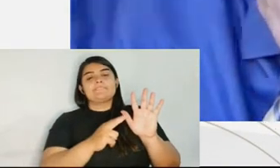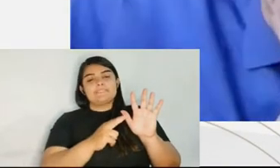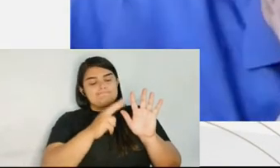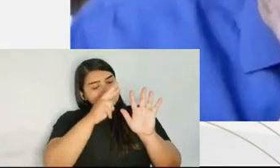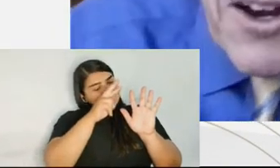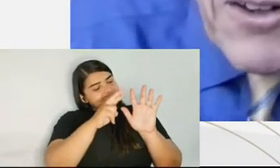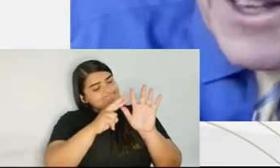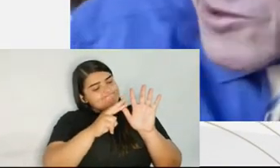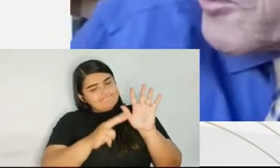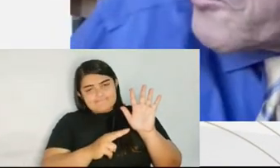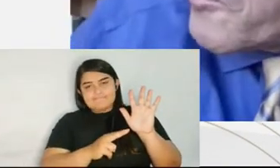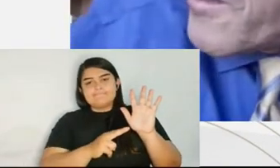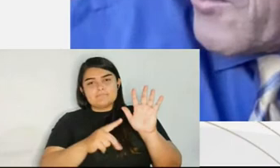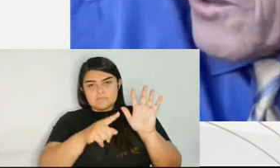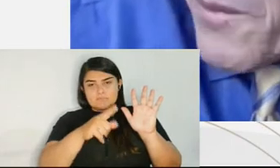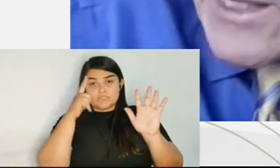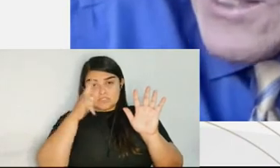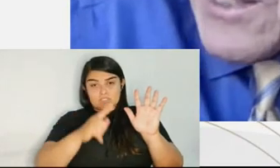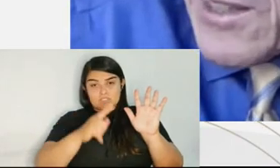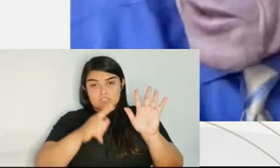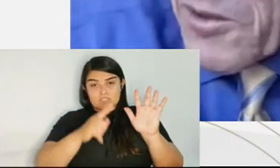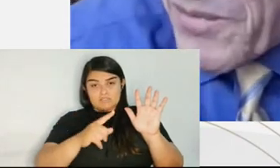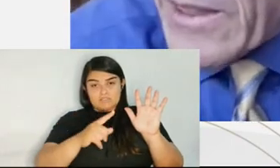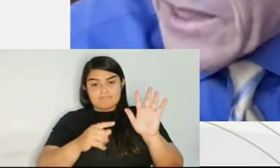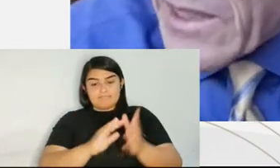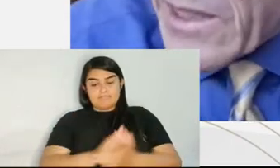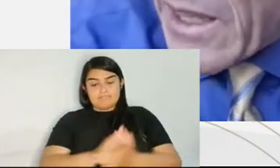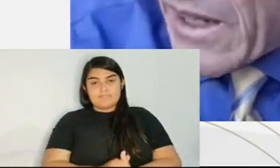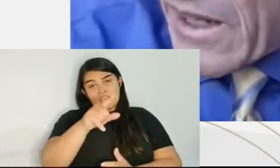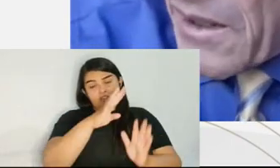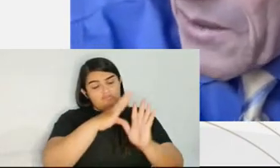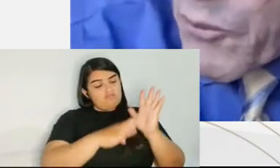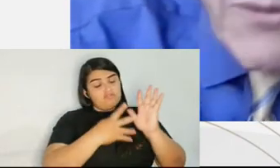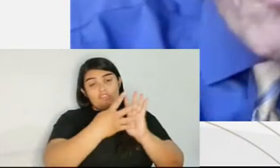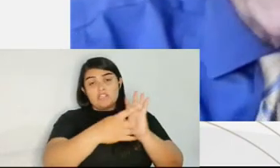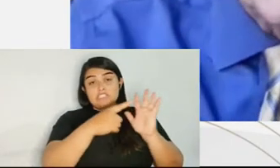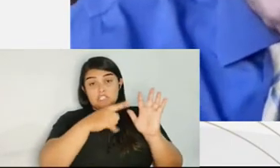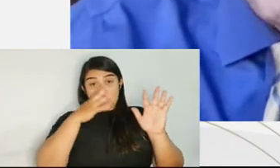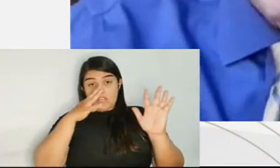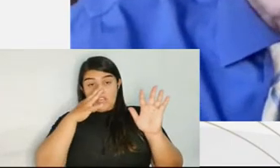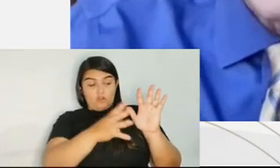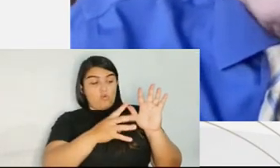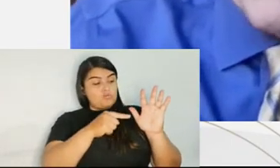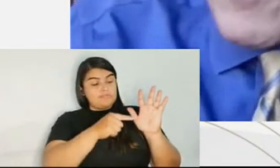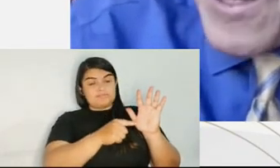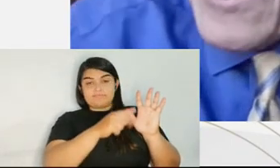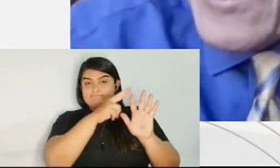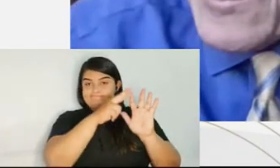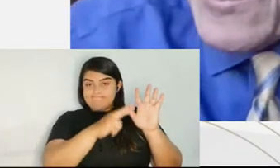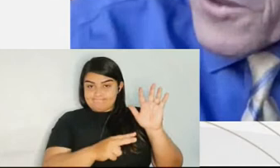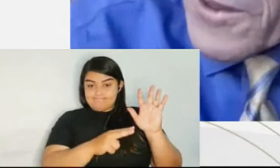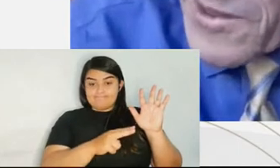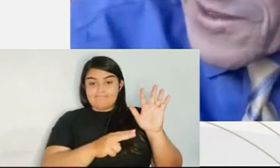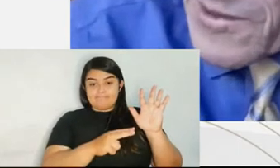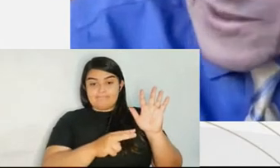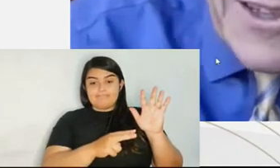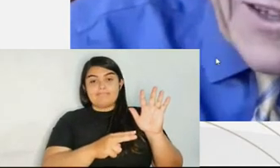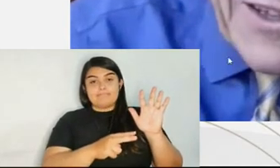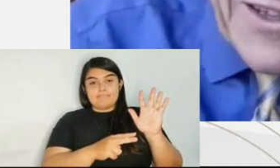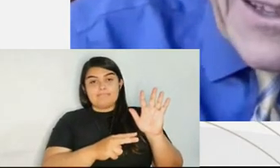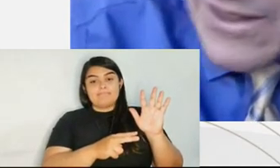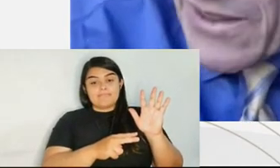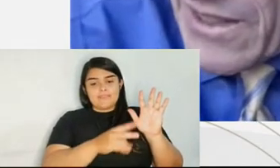There we go. Okay. So what you might see here is a pre-printed form. So this is from the 1840s,